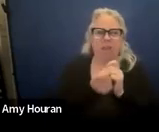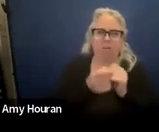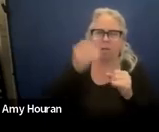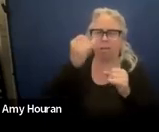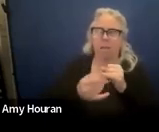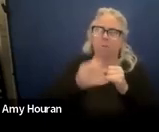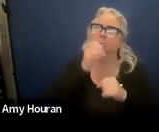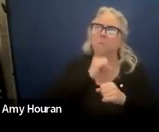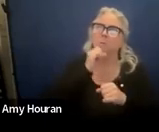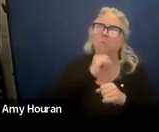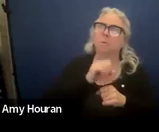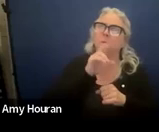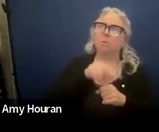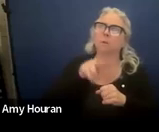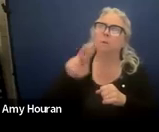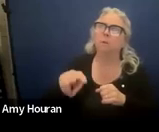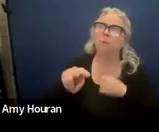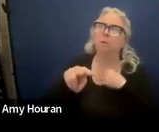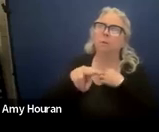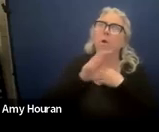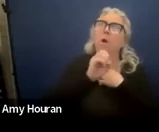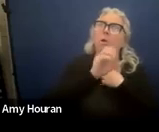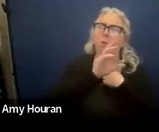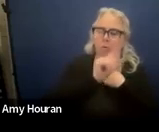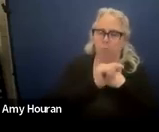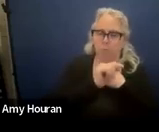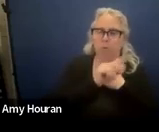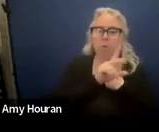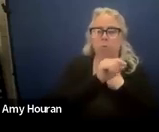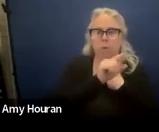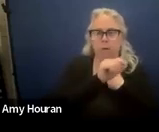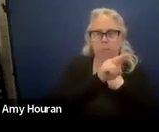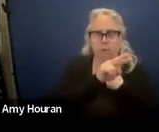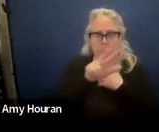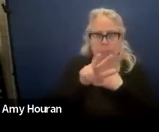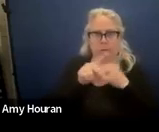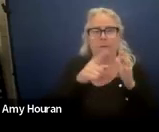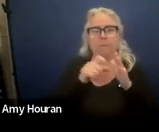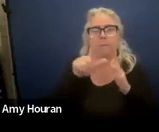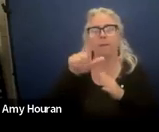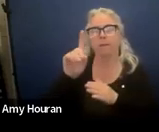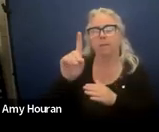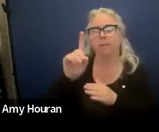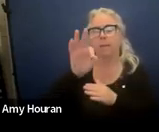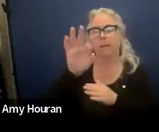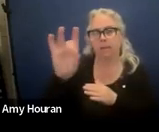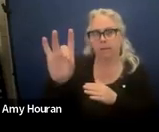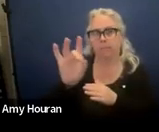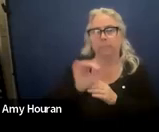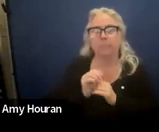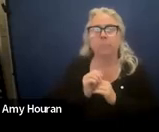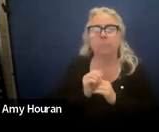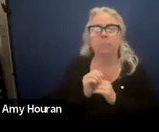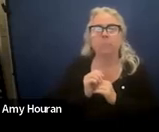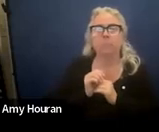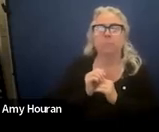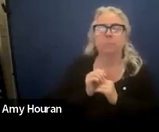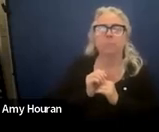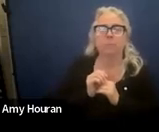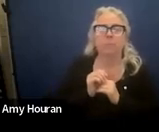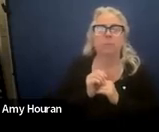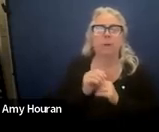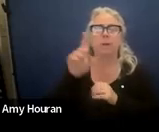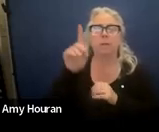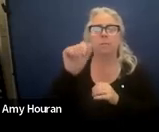october the 25th yep of 2023 um from ld98 so um the